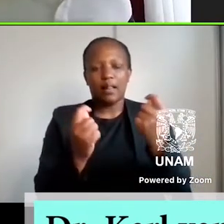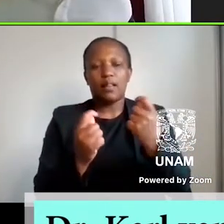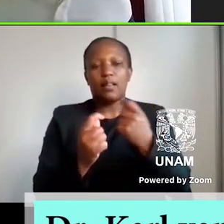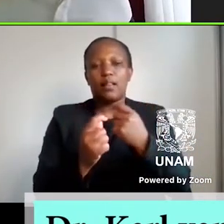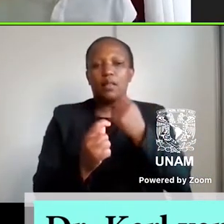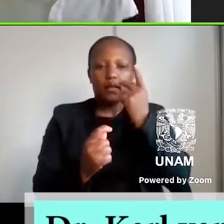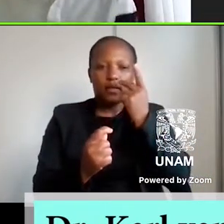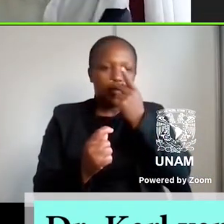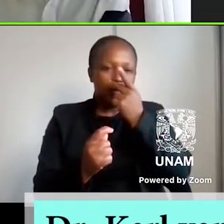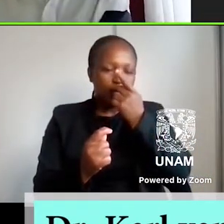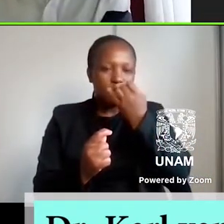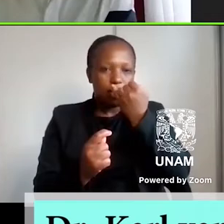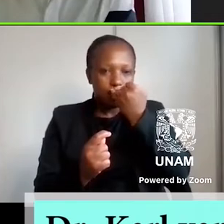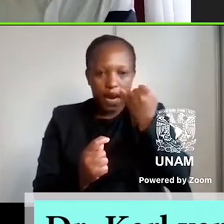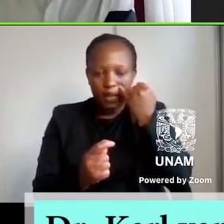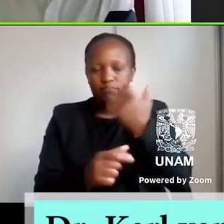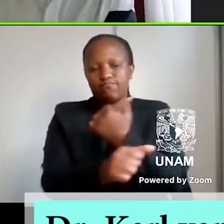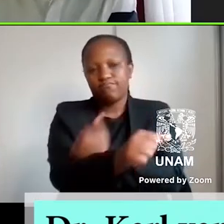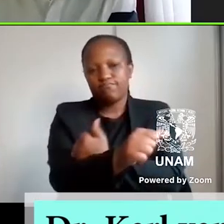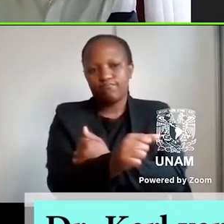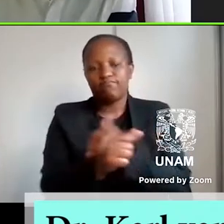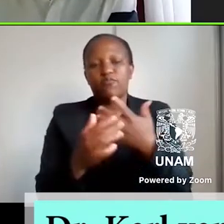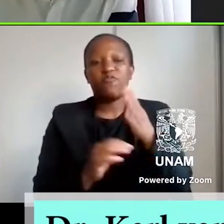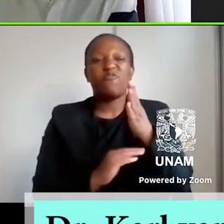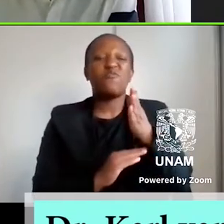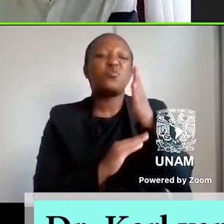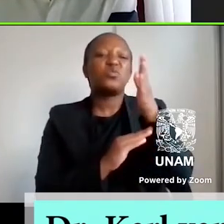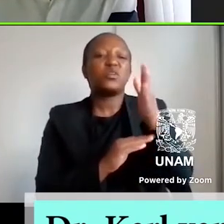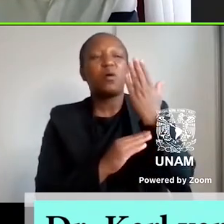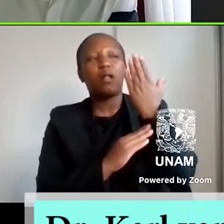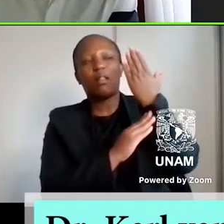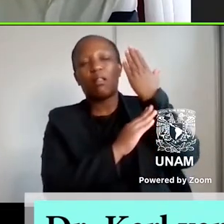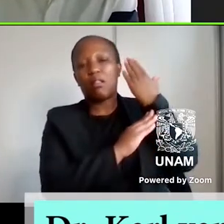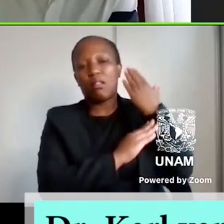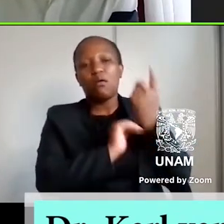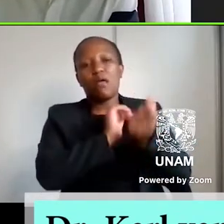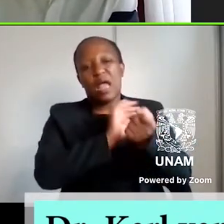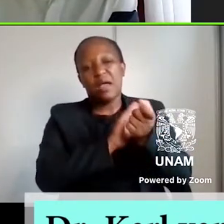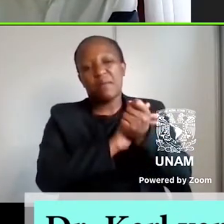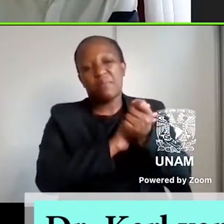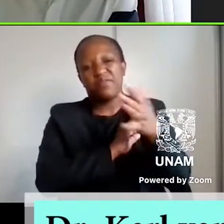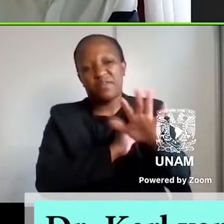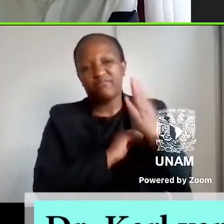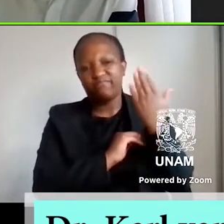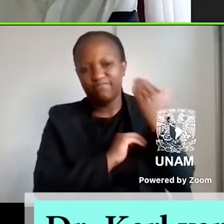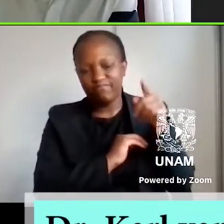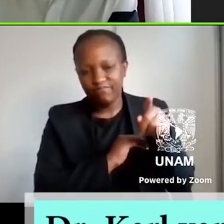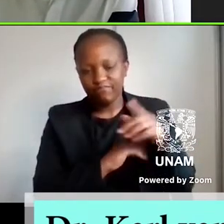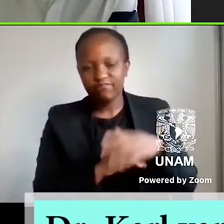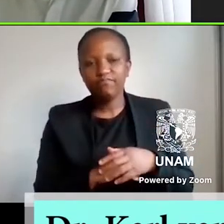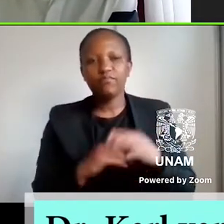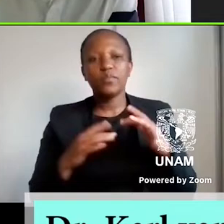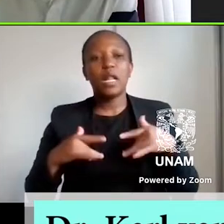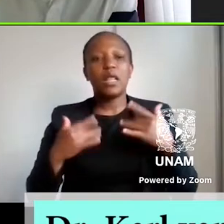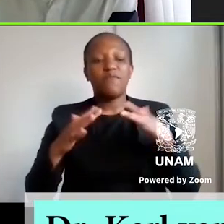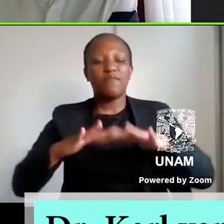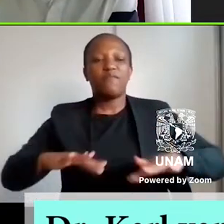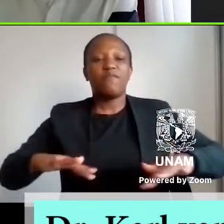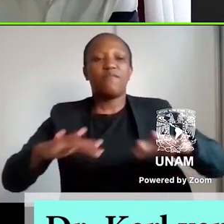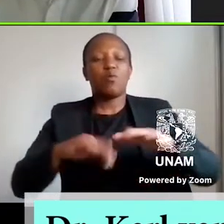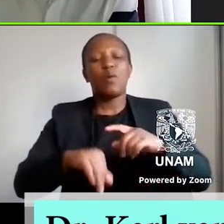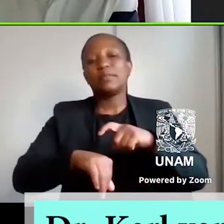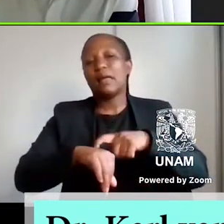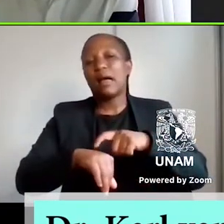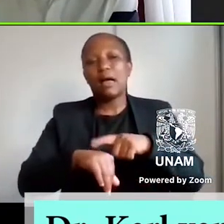from moving meaningfully into the future because of past transgressions. They live in a space in which time seems to have lost form.